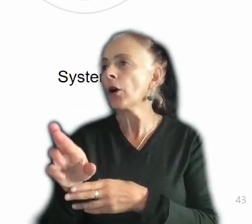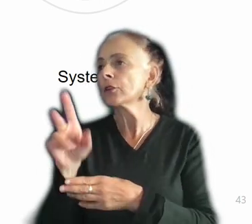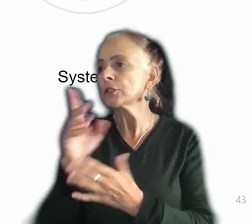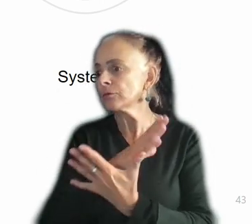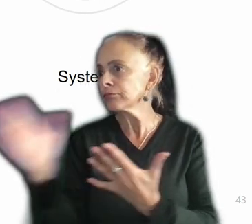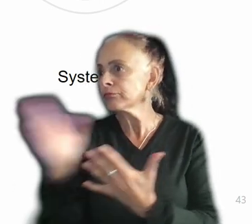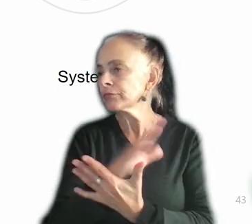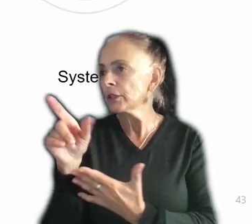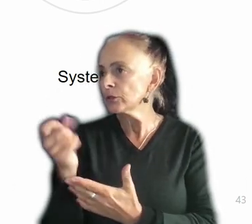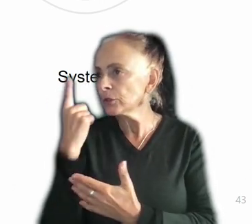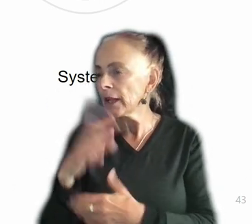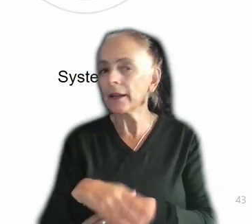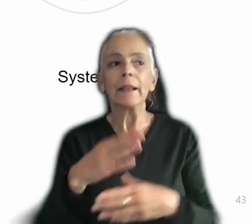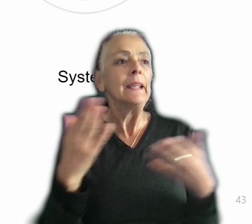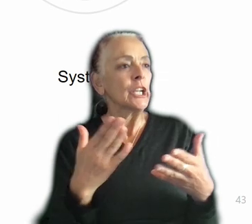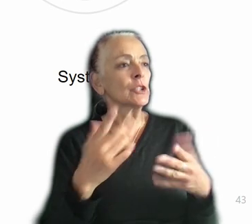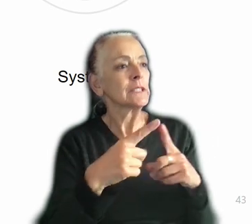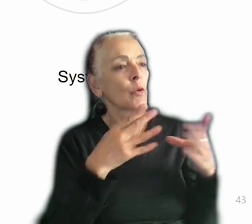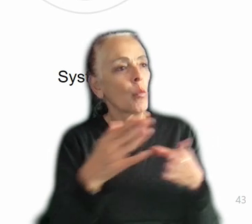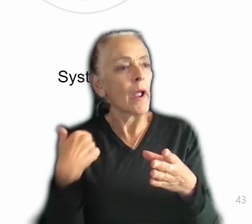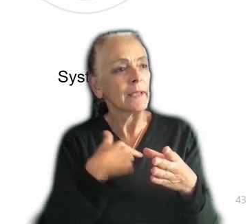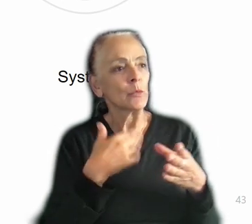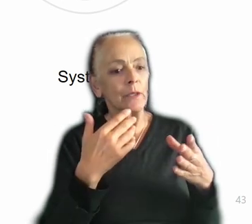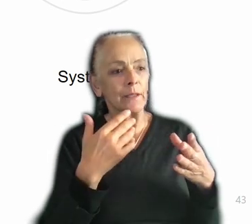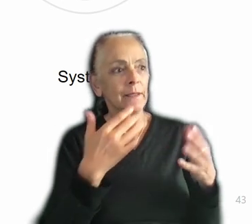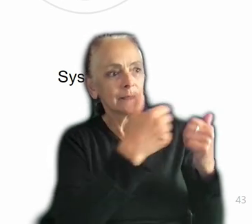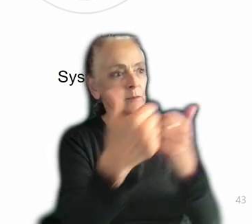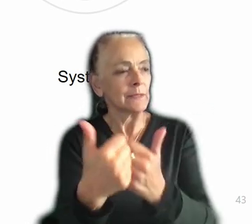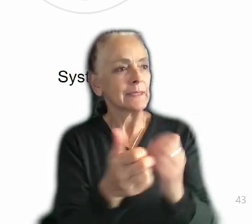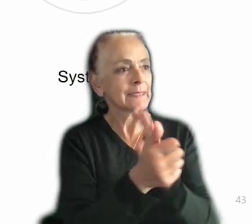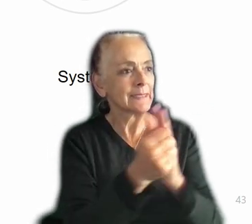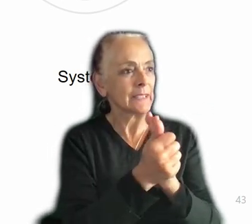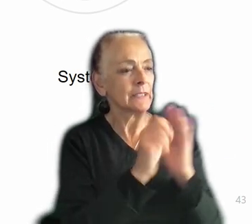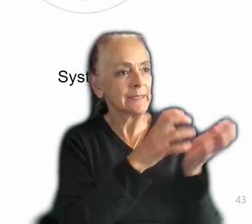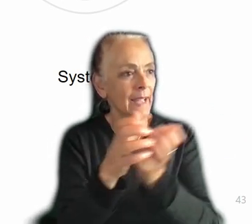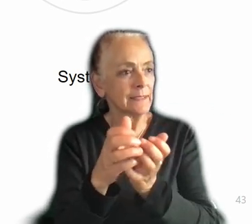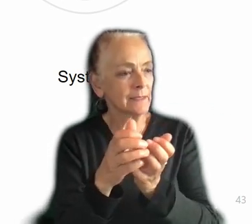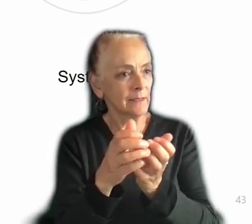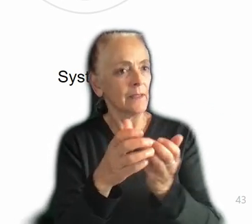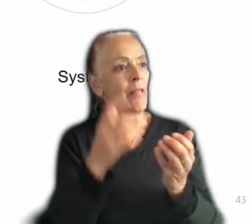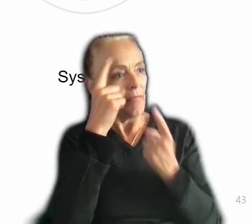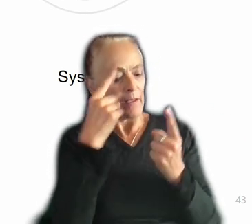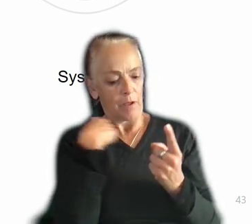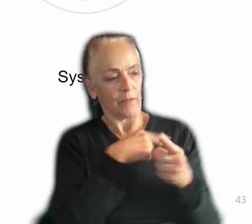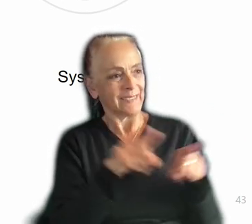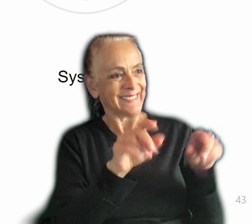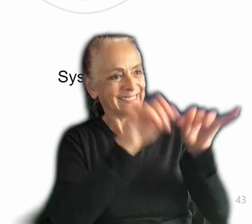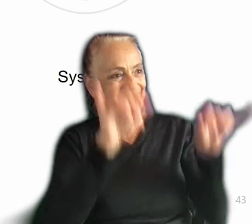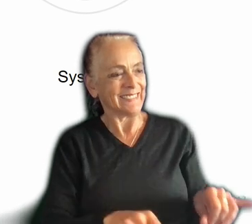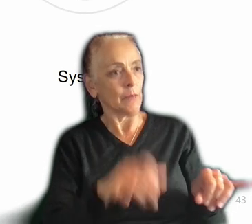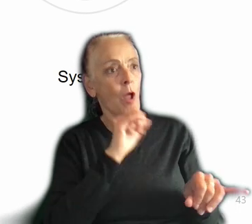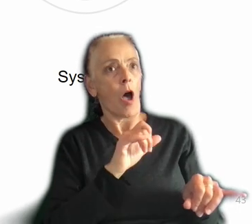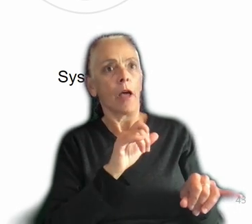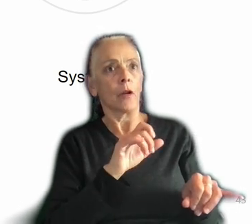differentiate the kind of skill sets that people have. Think about us as a system, not as sort of just a place where an individual can shine.